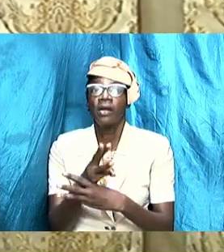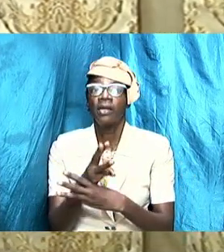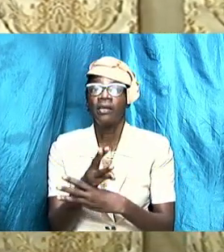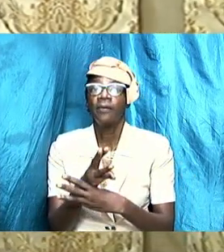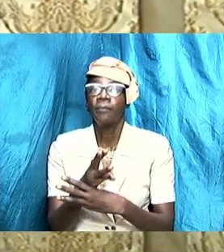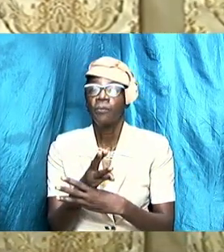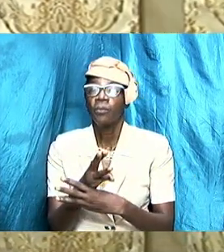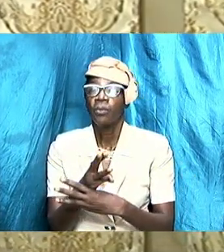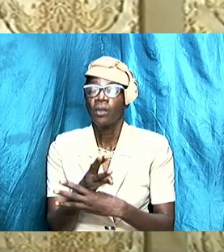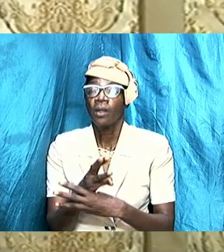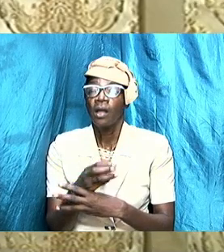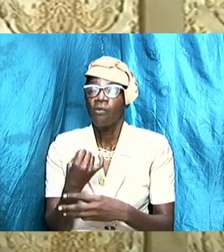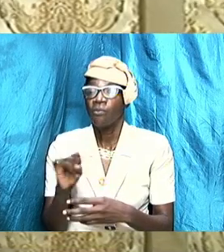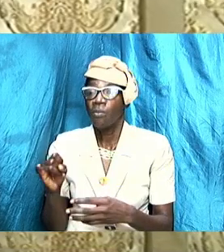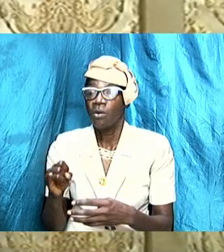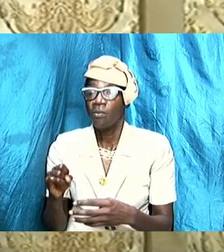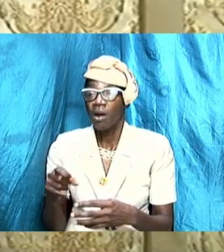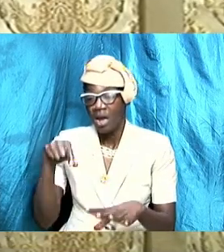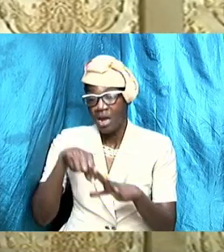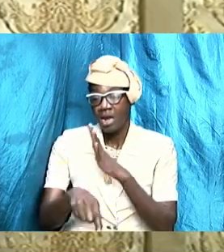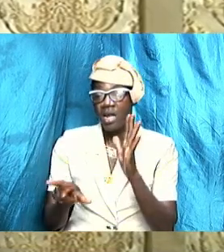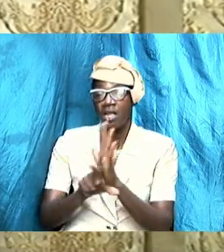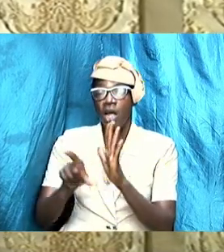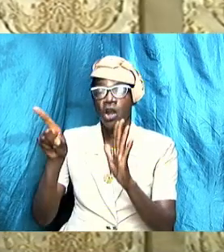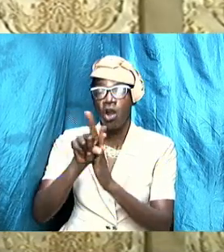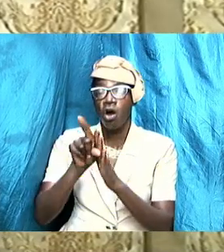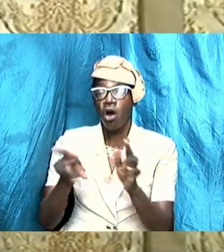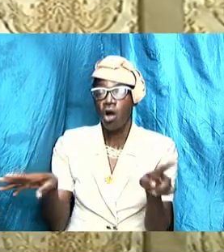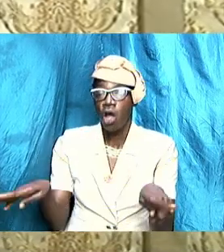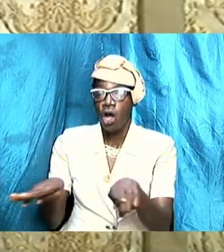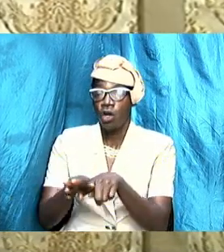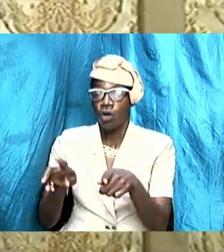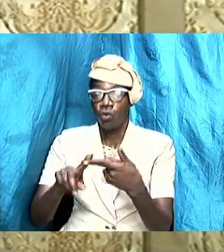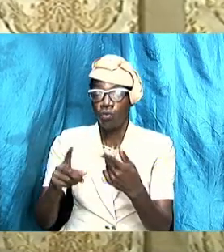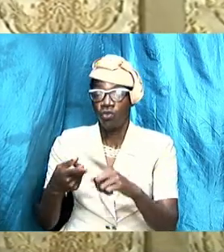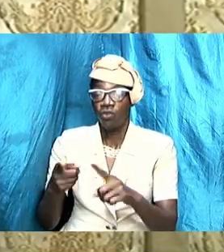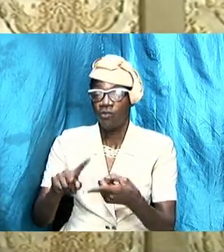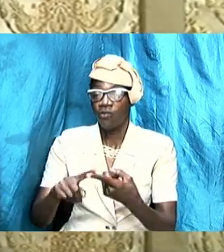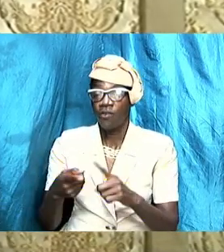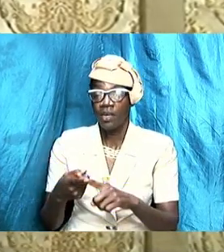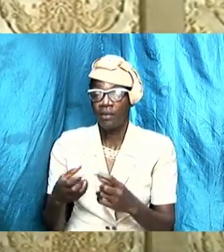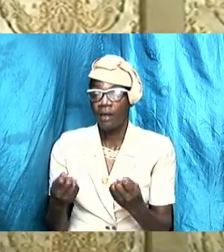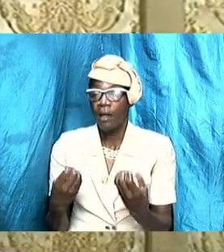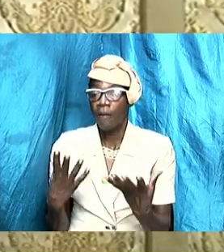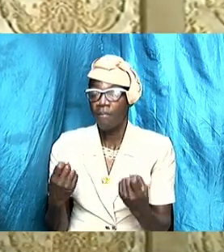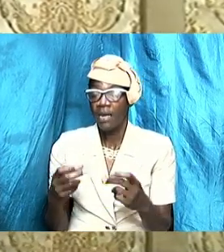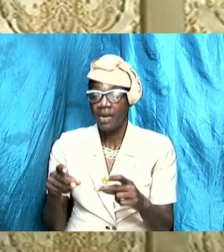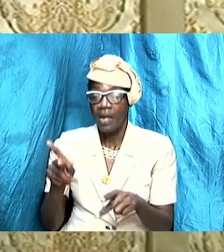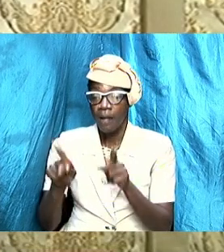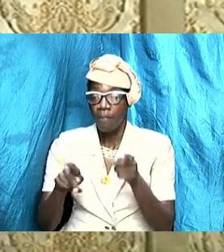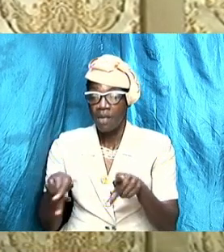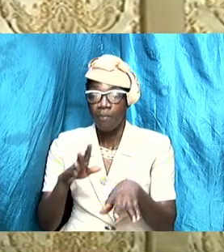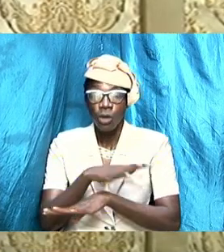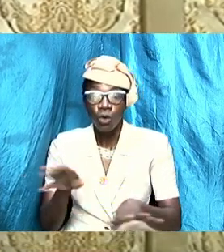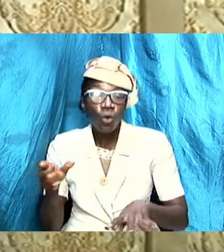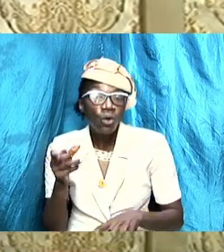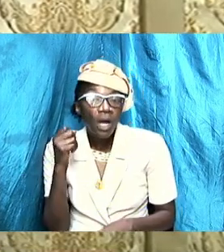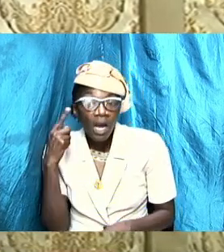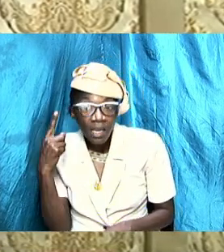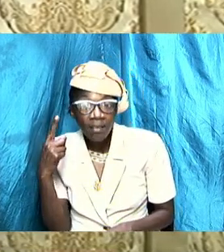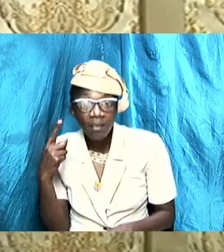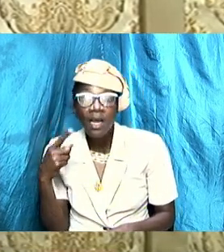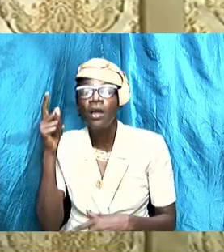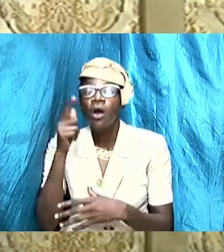from our in-laws and close friends and associates, many of whom have no clue as to what